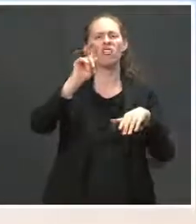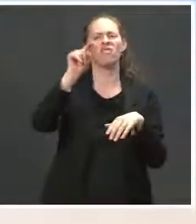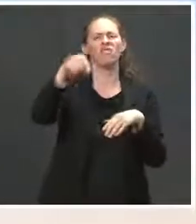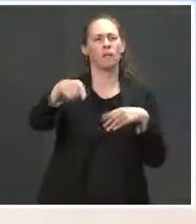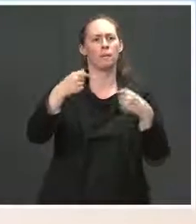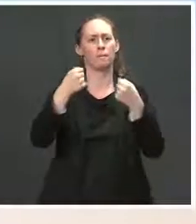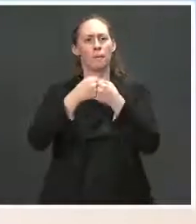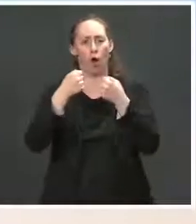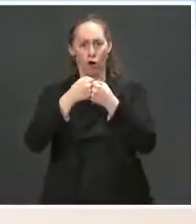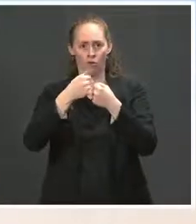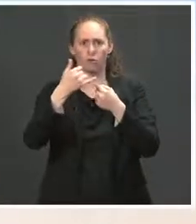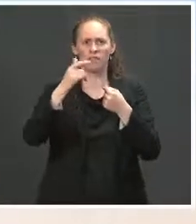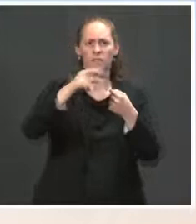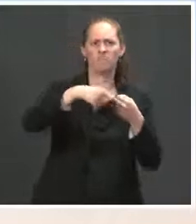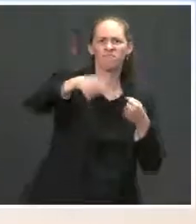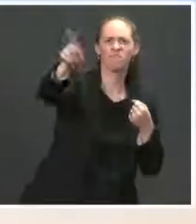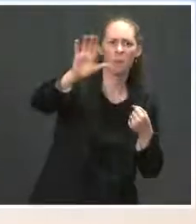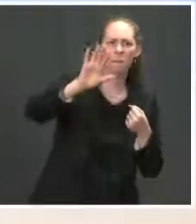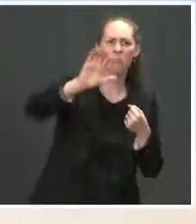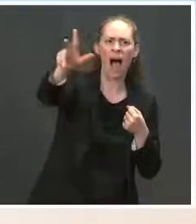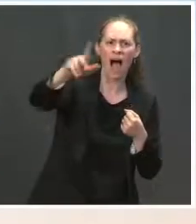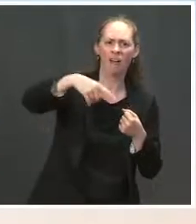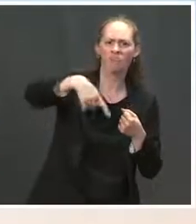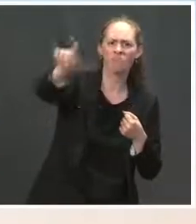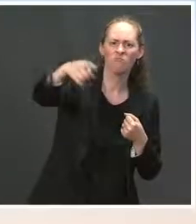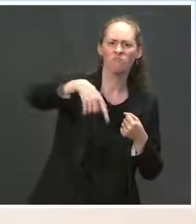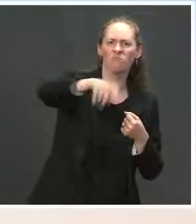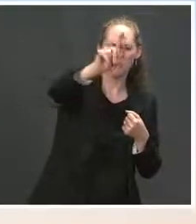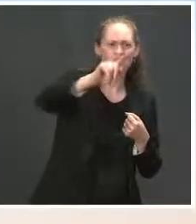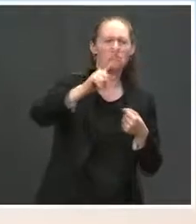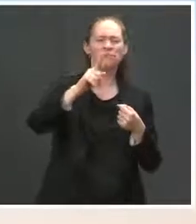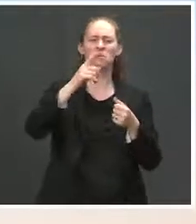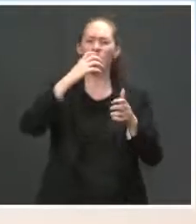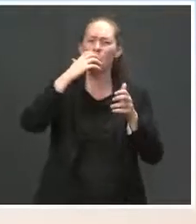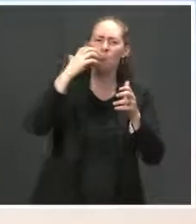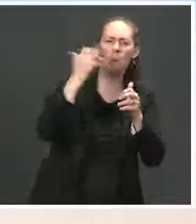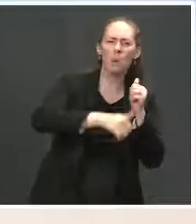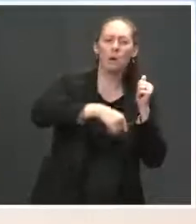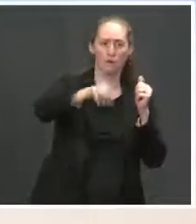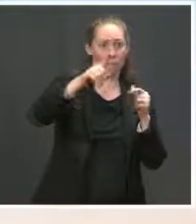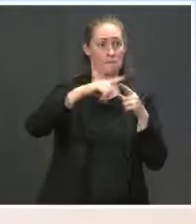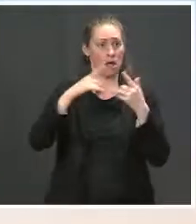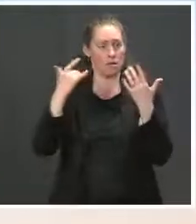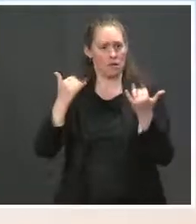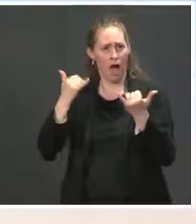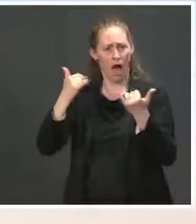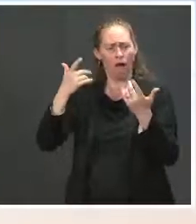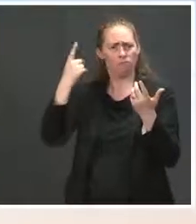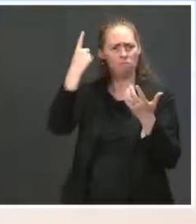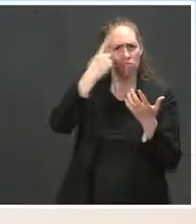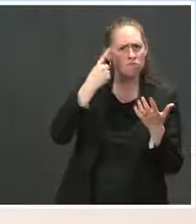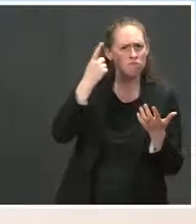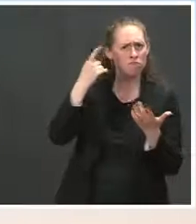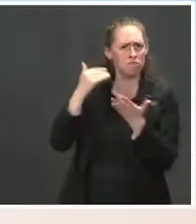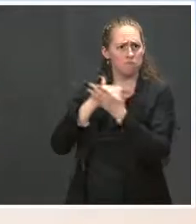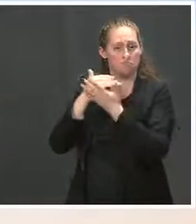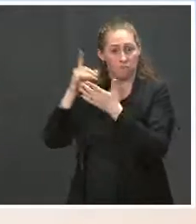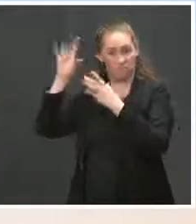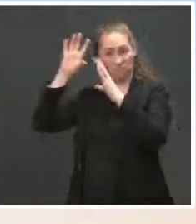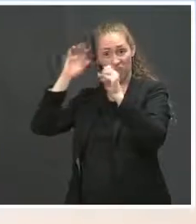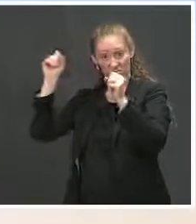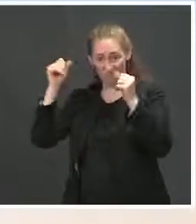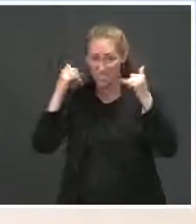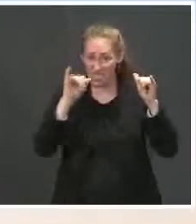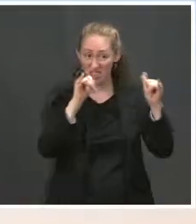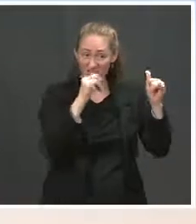White House's message to these groups, who largely are supportive of this White House, who are concerned about the continuation